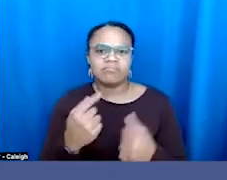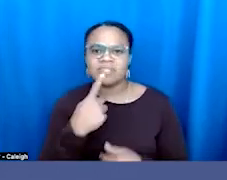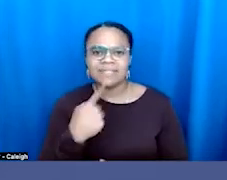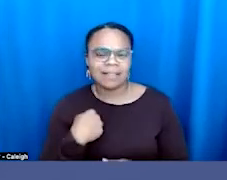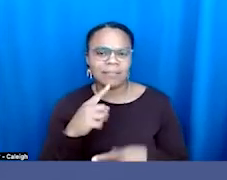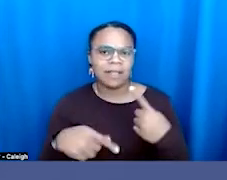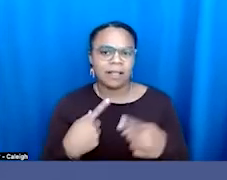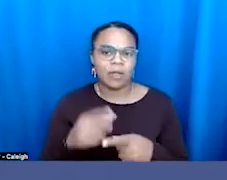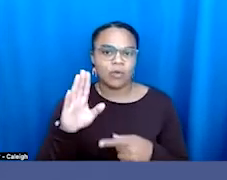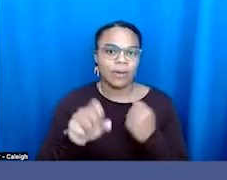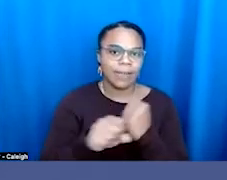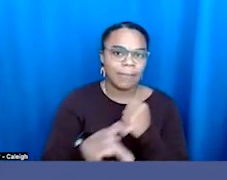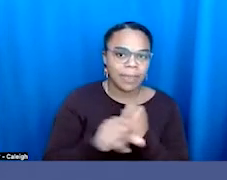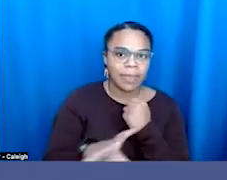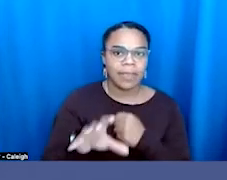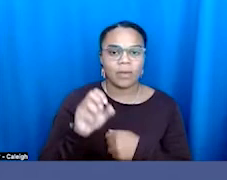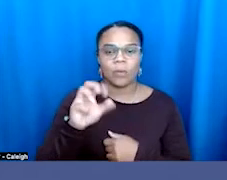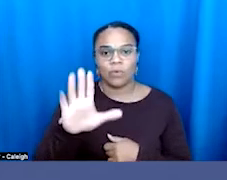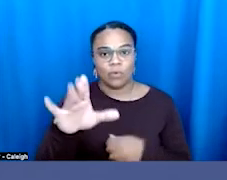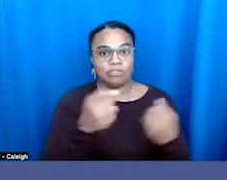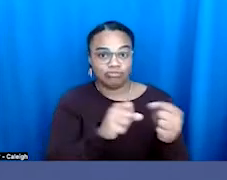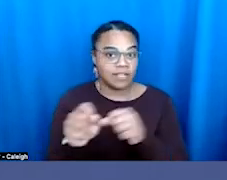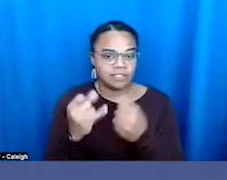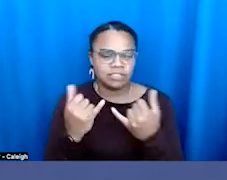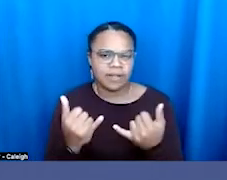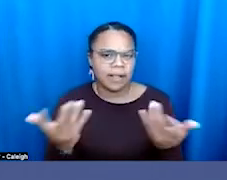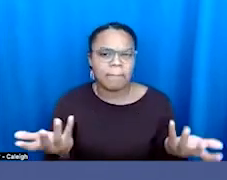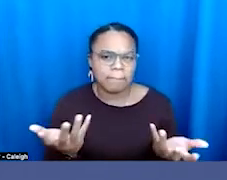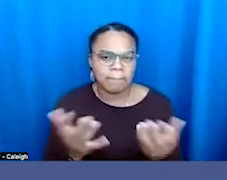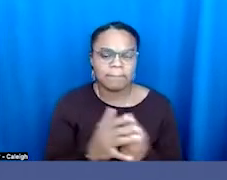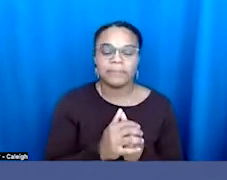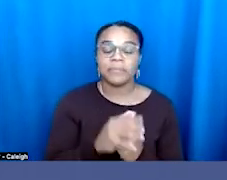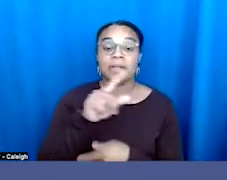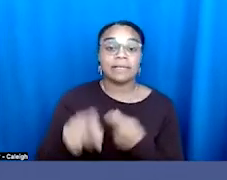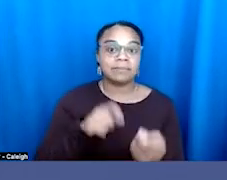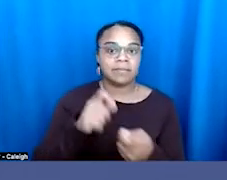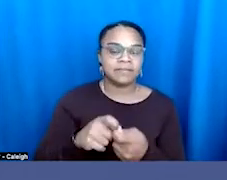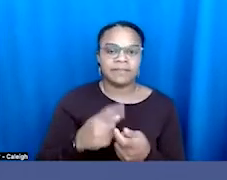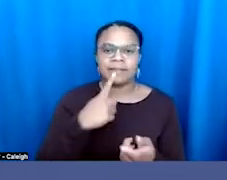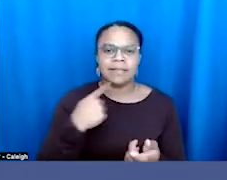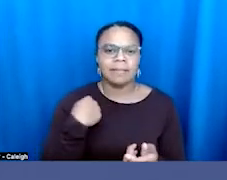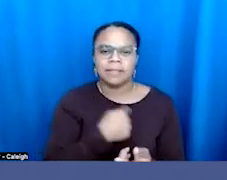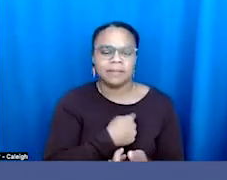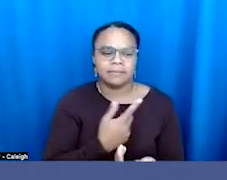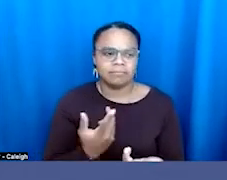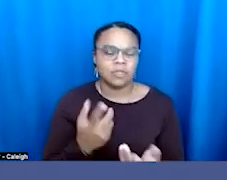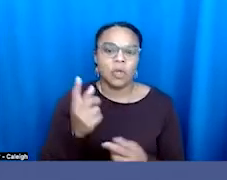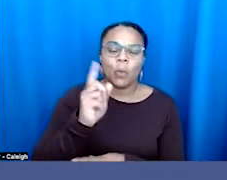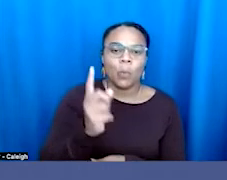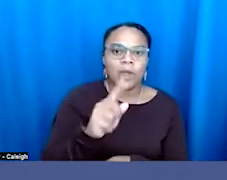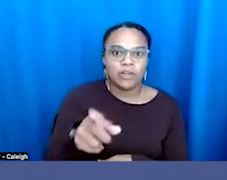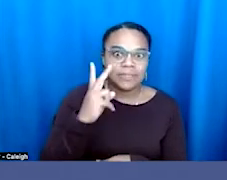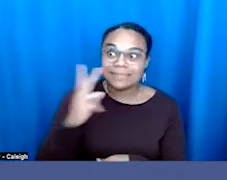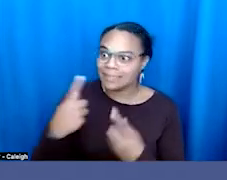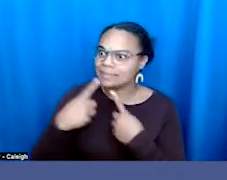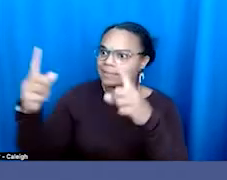tactics, strategies are right now. And specifically, where are you getting some traction? Where are you having some success?